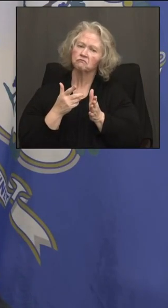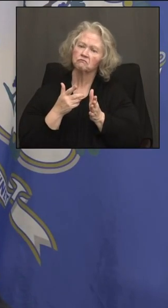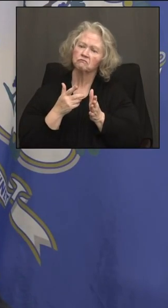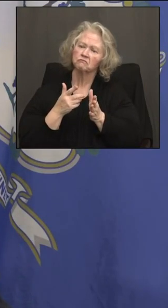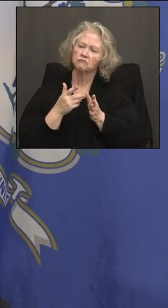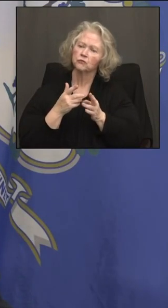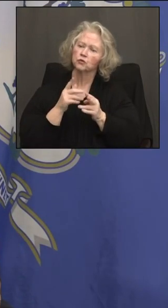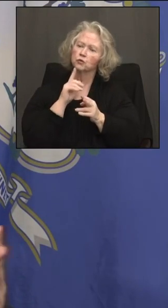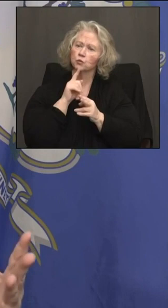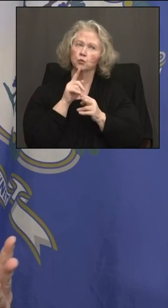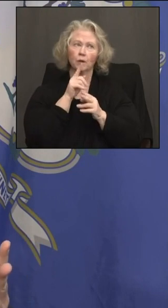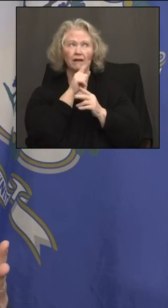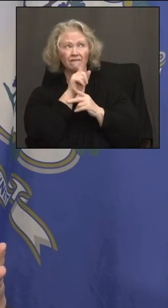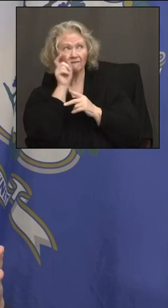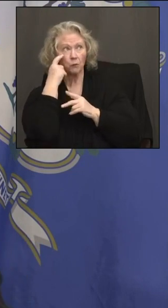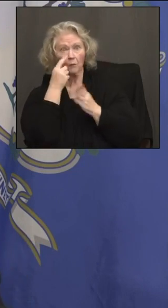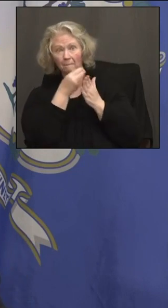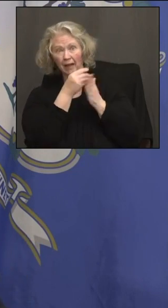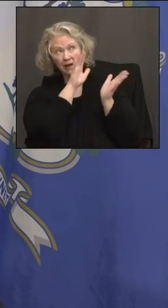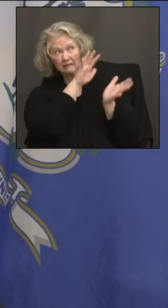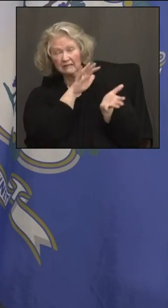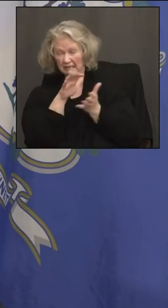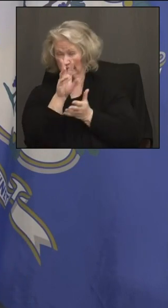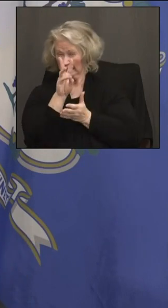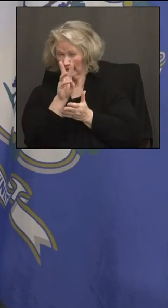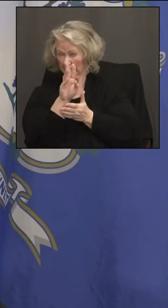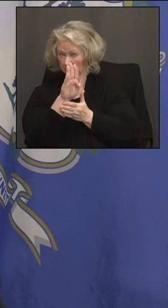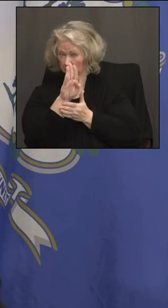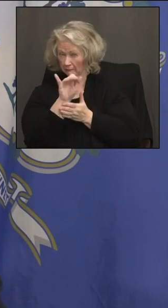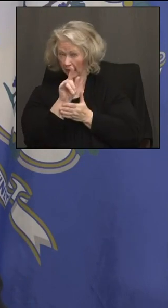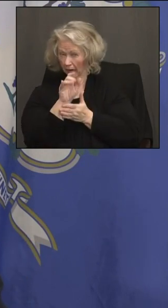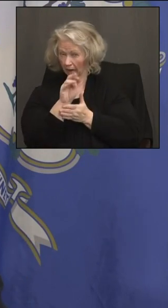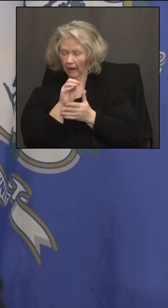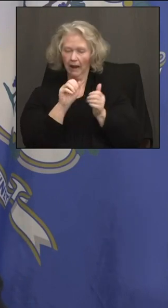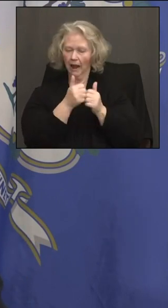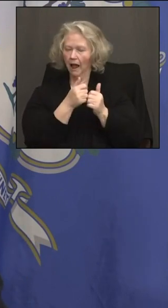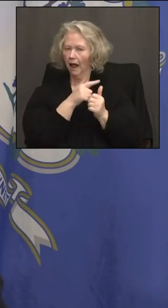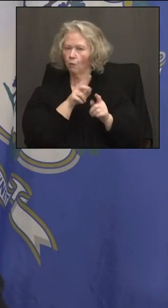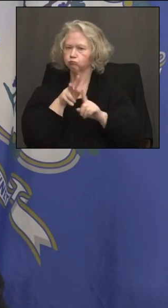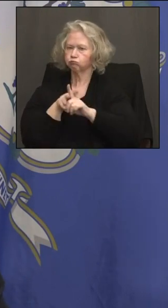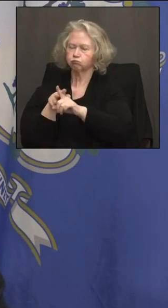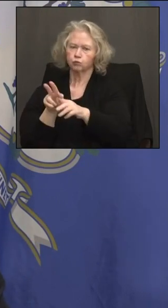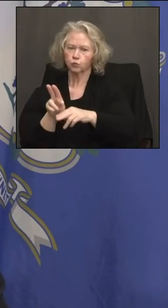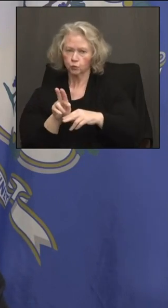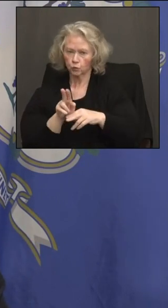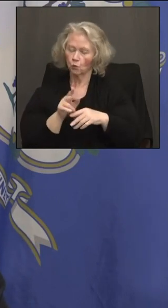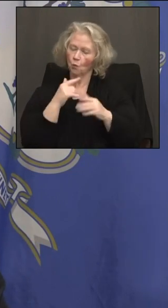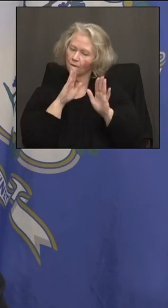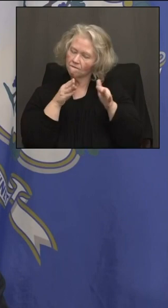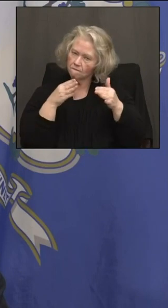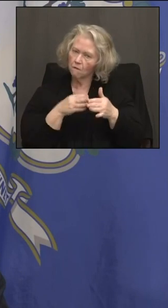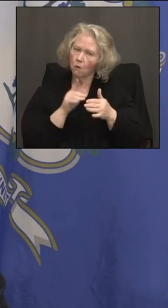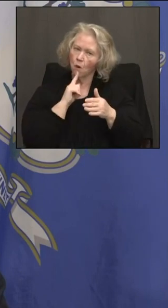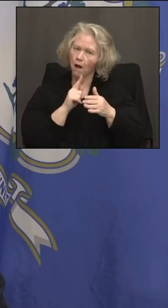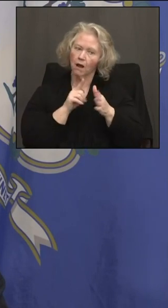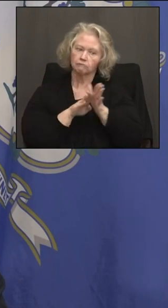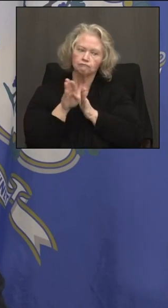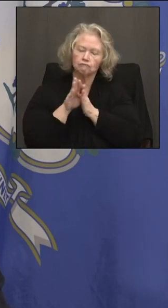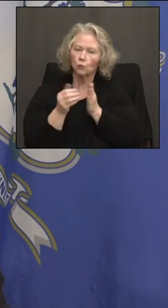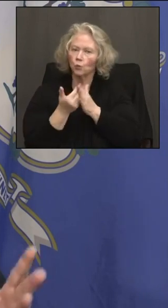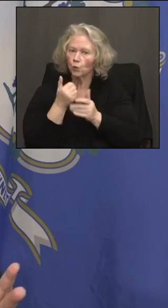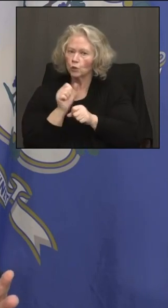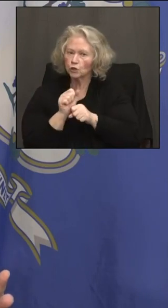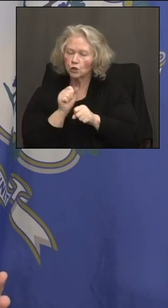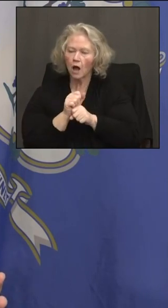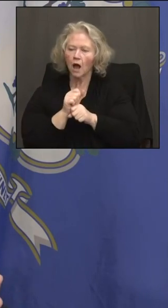money we have, about $6 billion, with a real emphasis upon job creation, equity, justice,